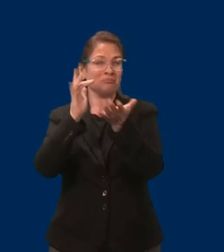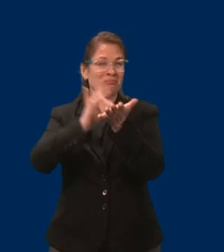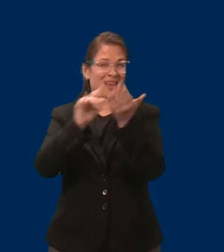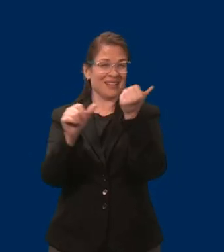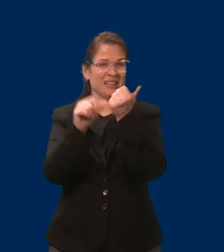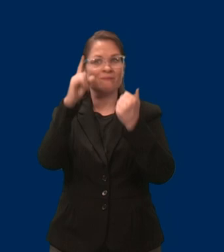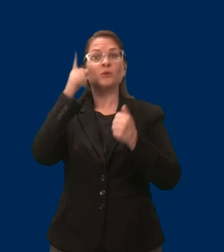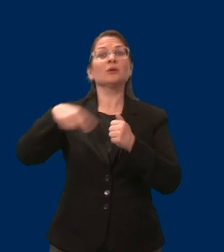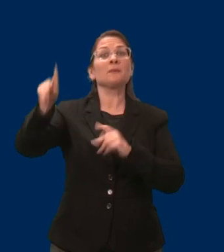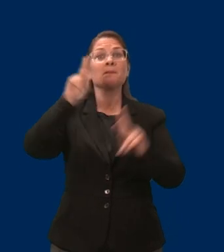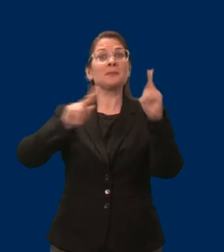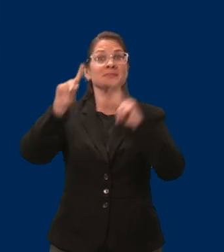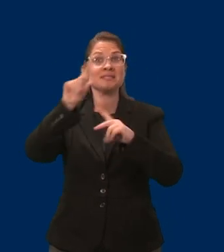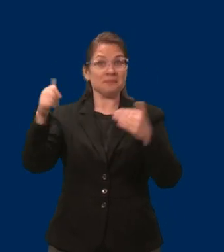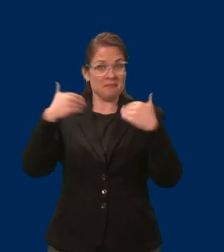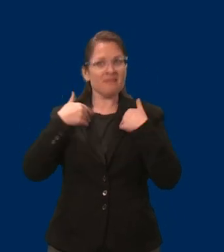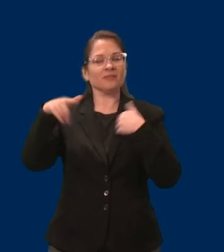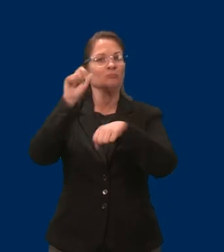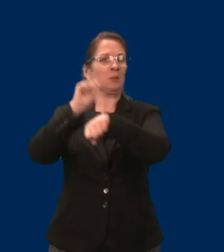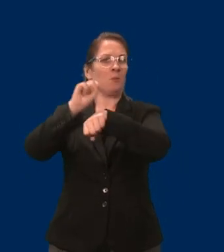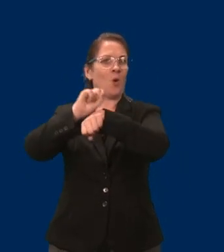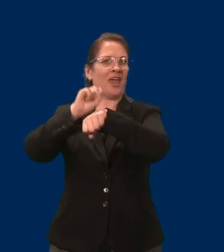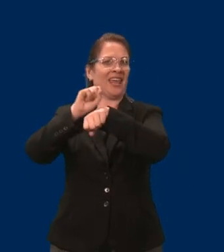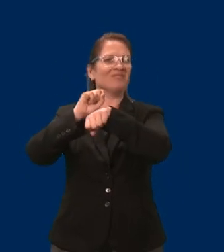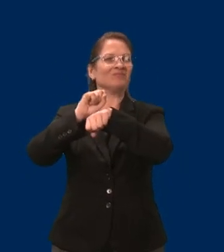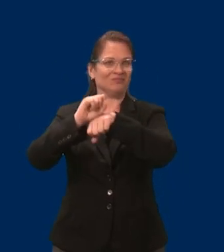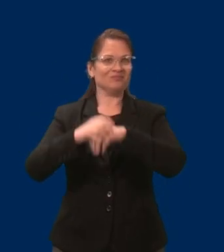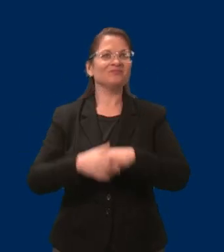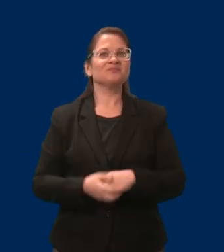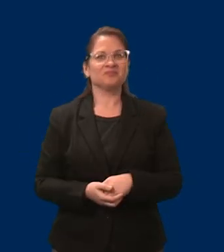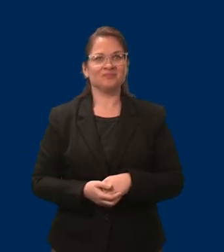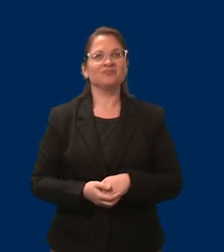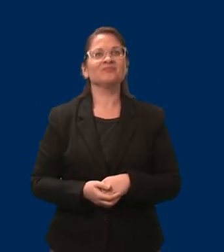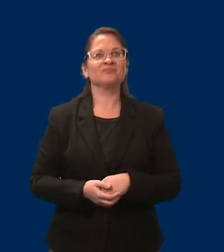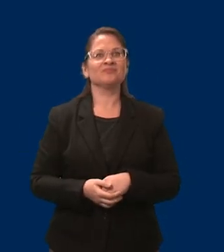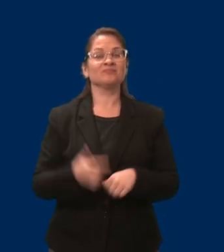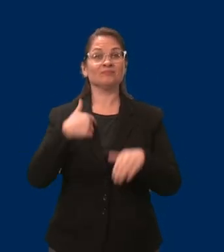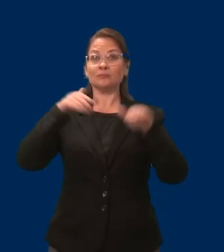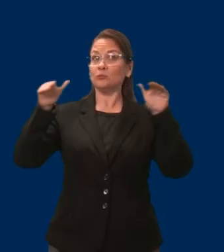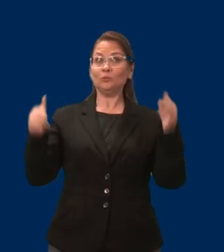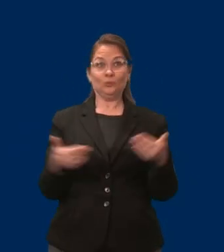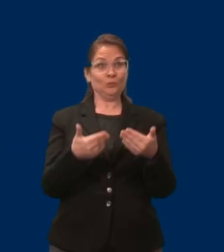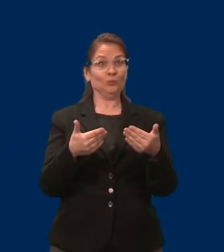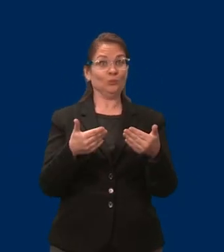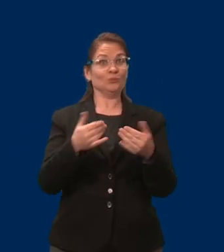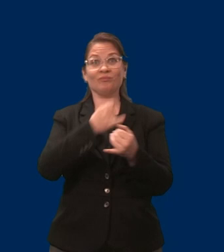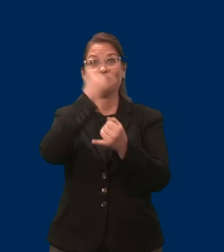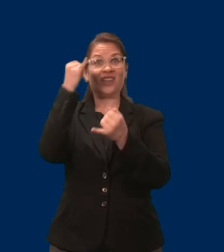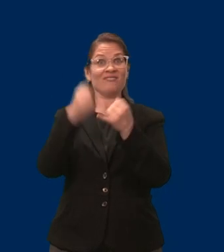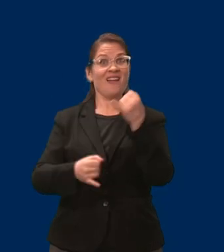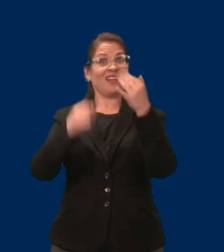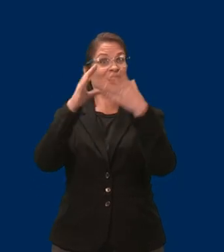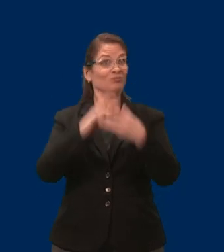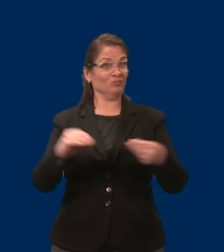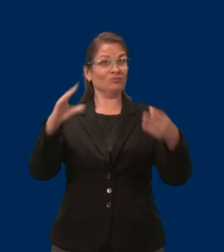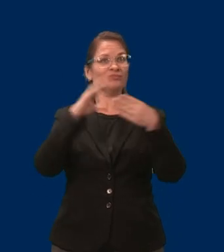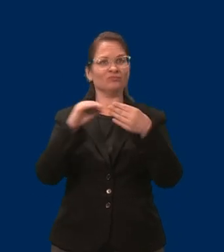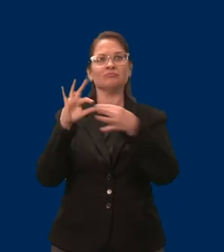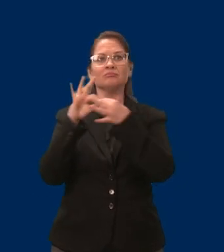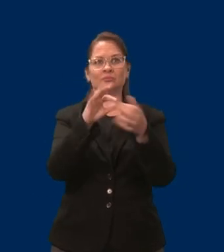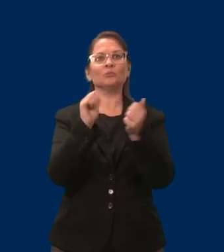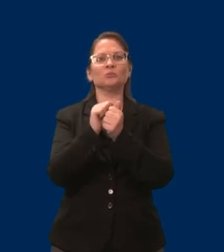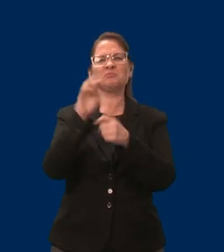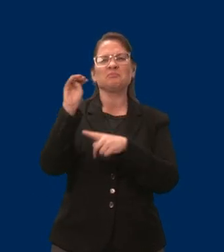pleasure to introduce to you our final segment on this MAEPD program, a